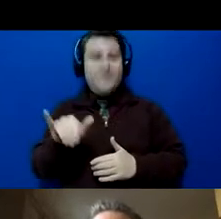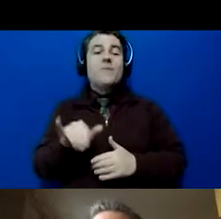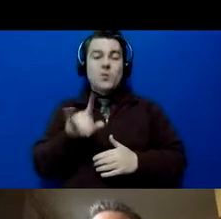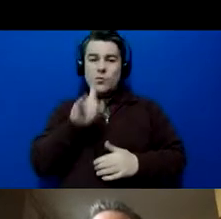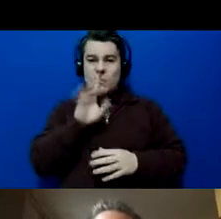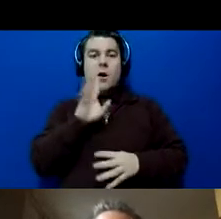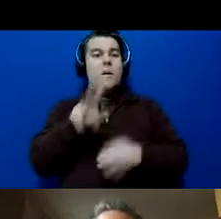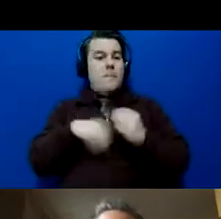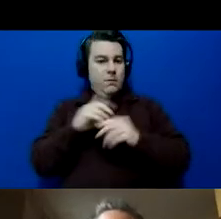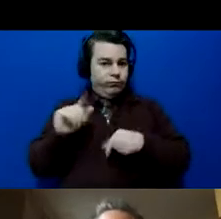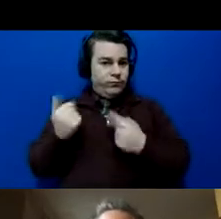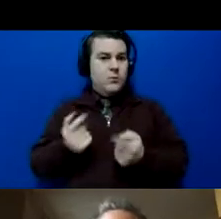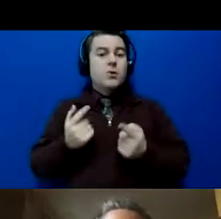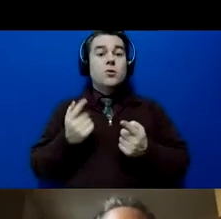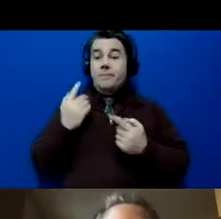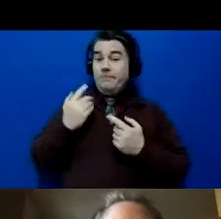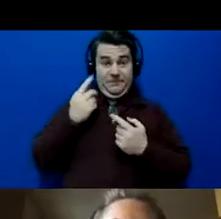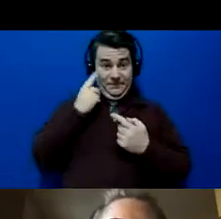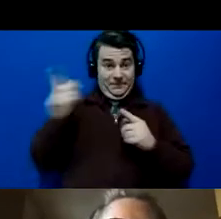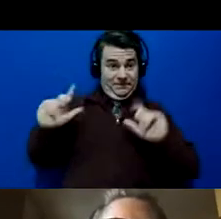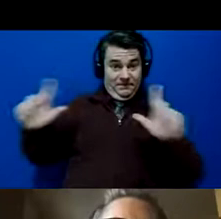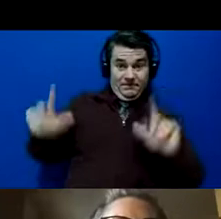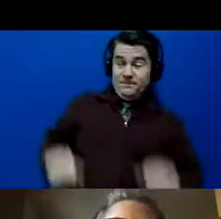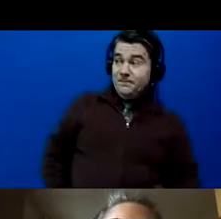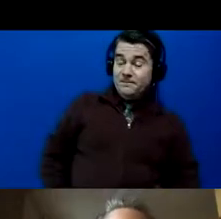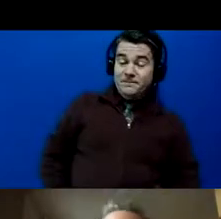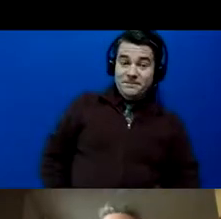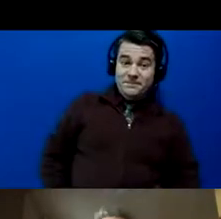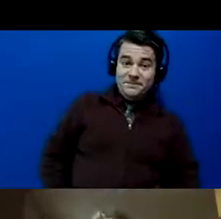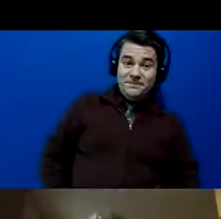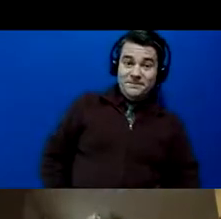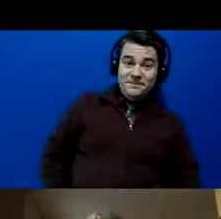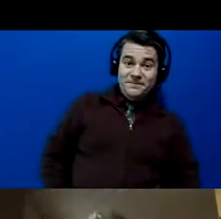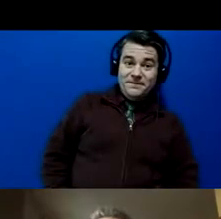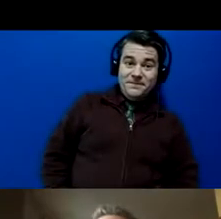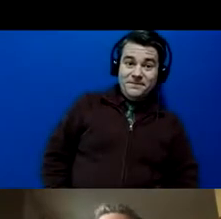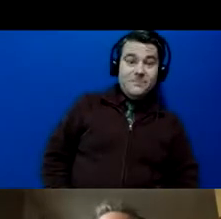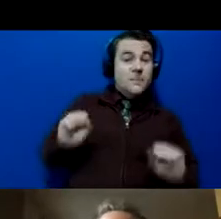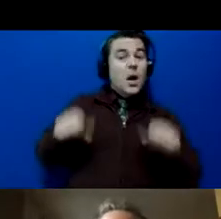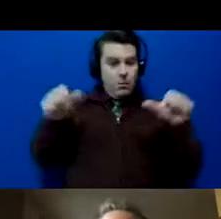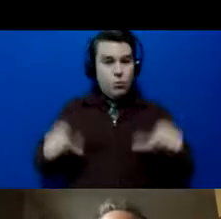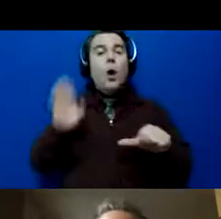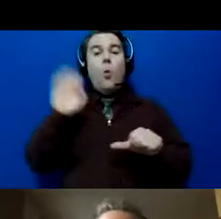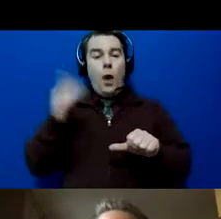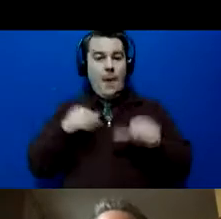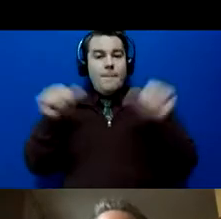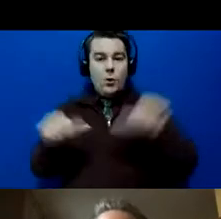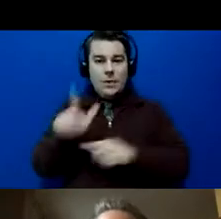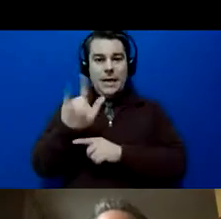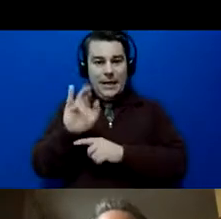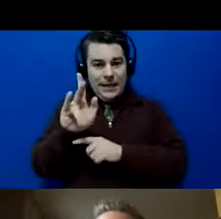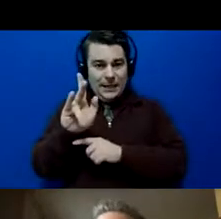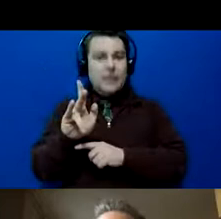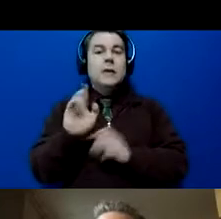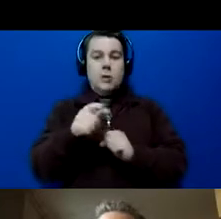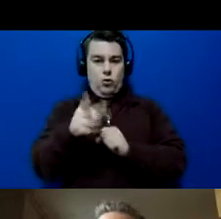right here. If you can see my screen, I will post this link to where you can get